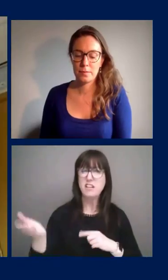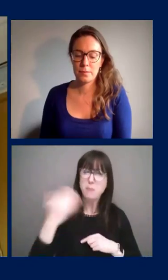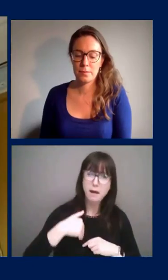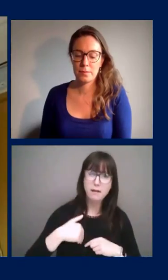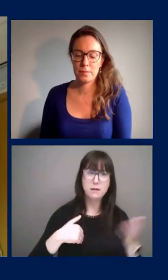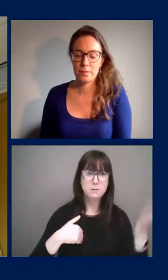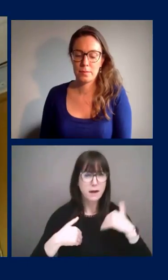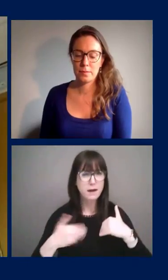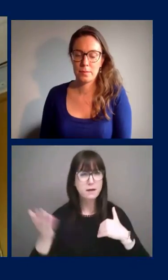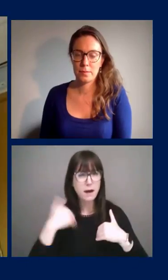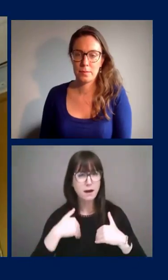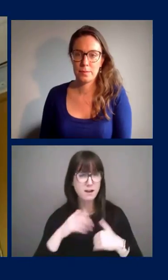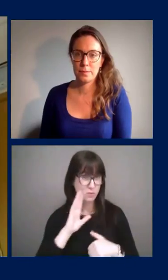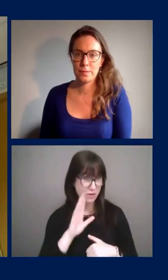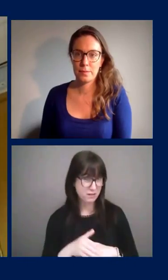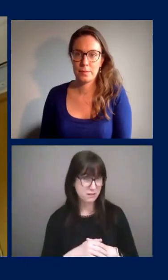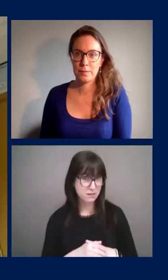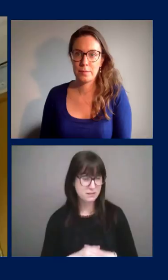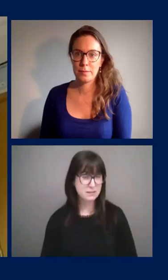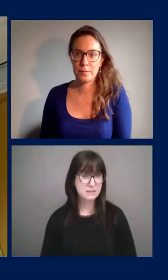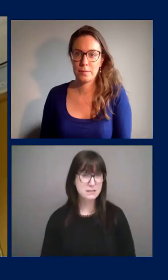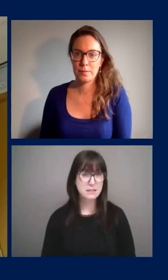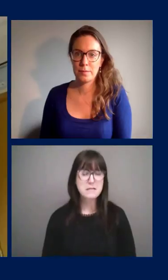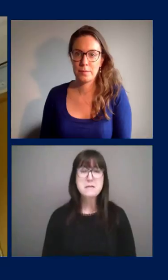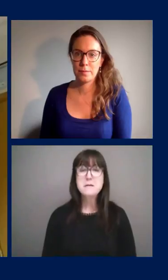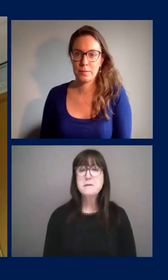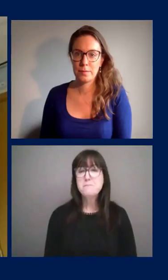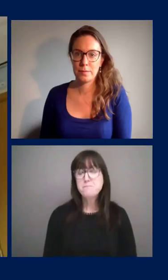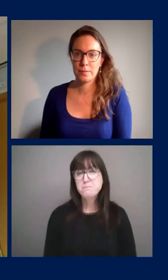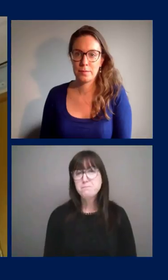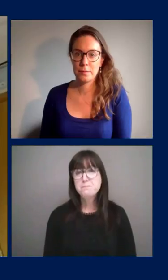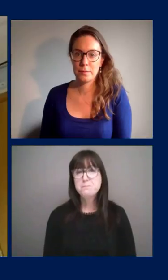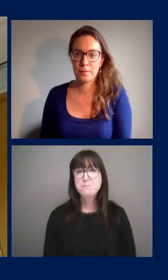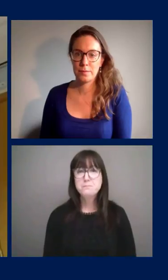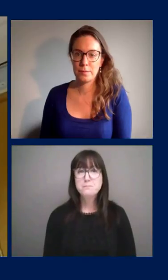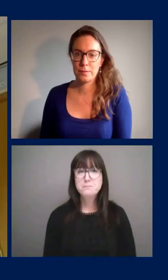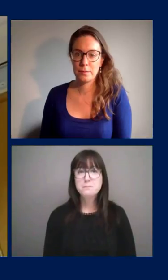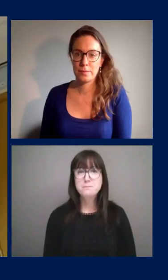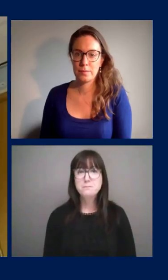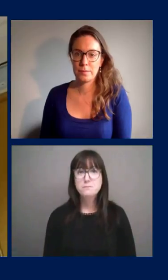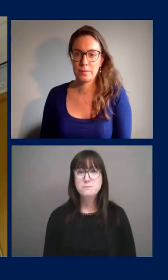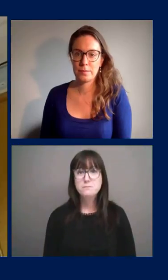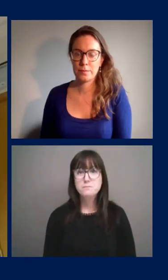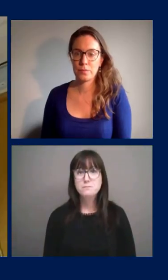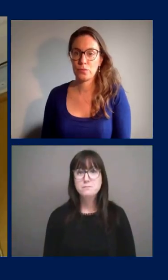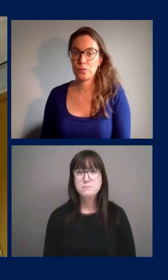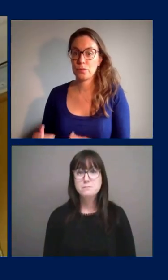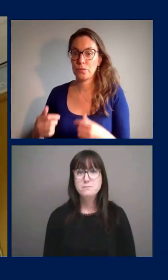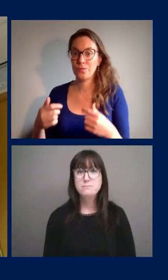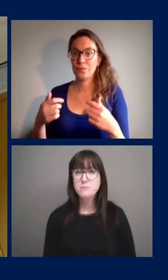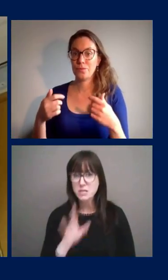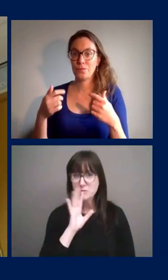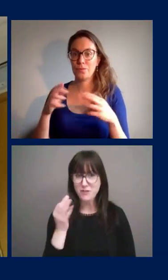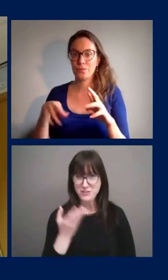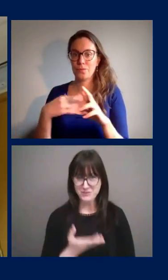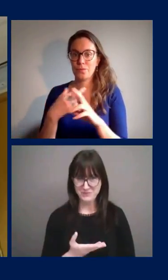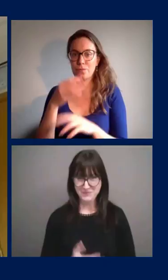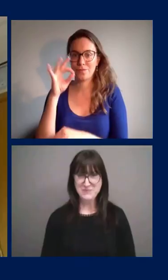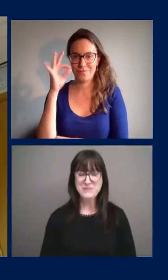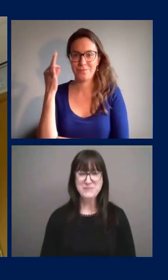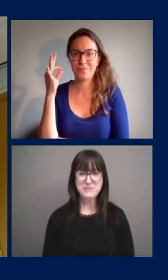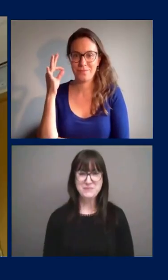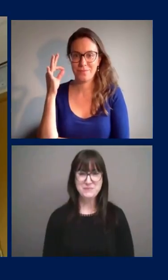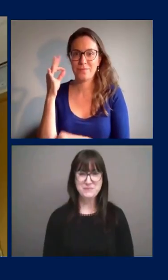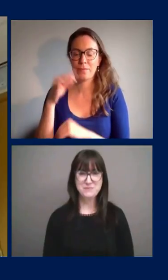um pour moi je comprends que c'est difficile uh cet avis